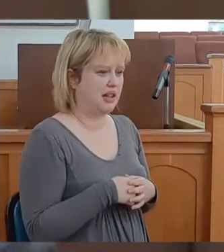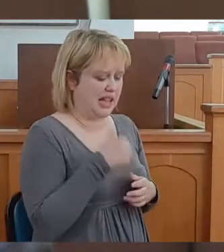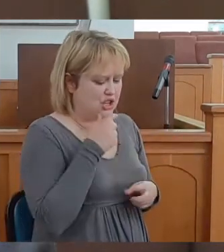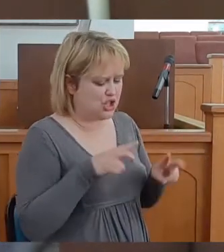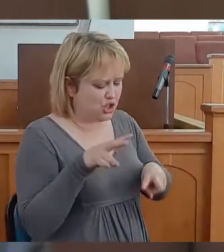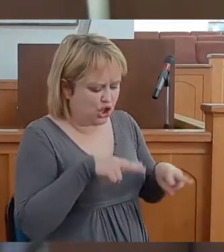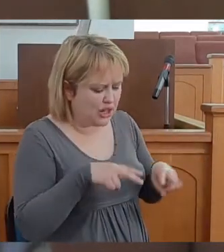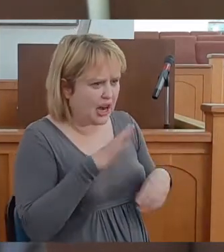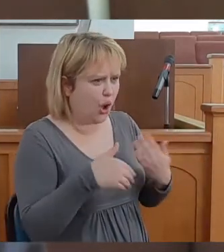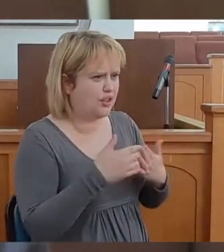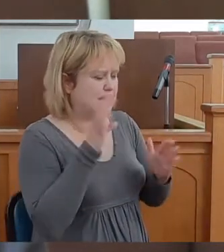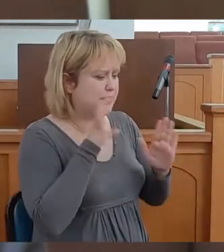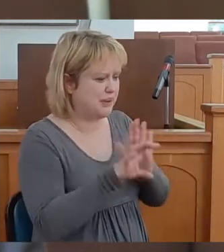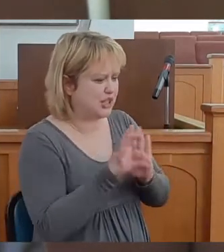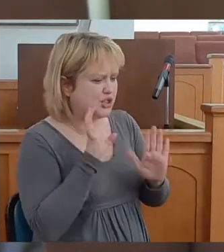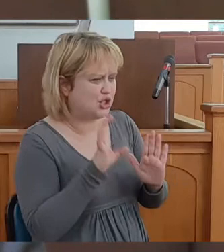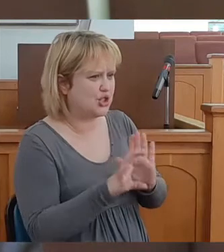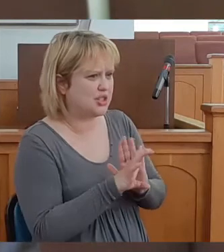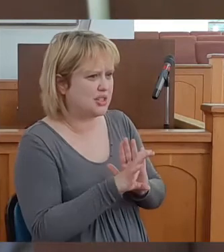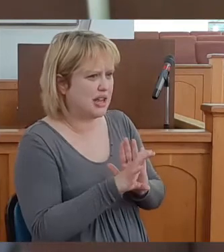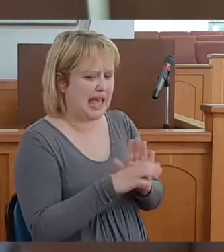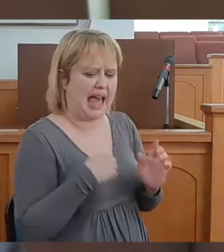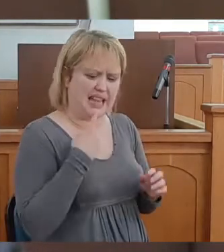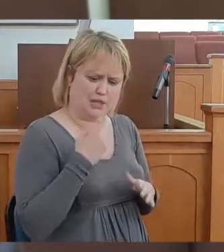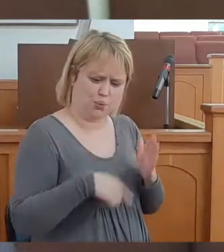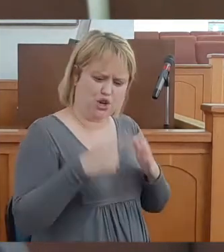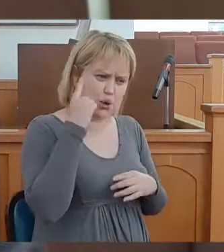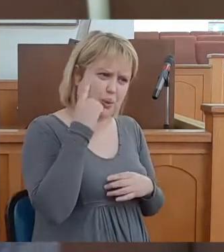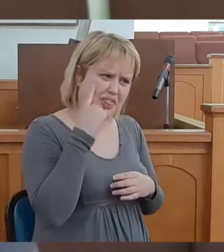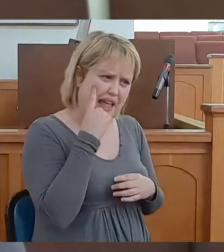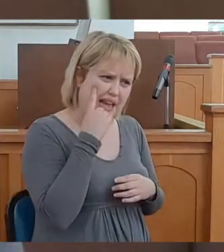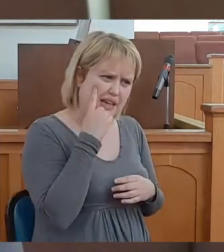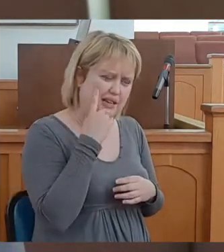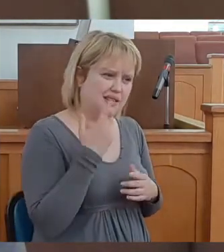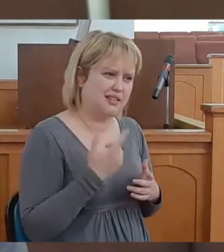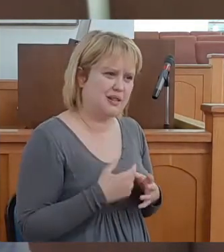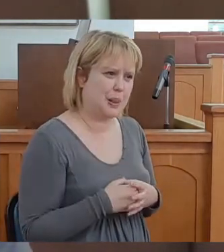at all these photographs and she's I say what do you think sweetheart?